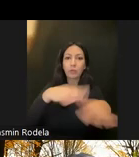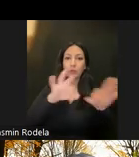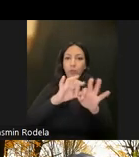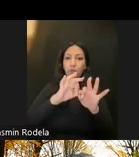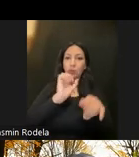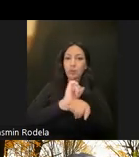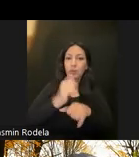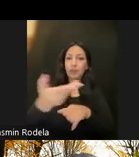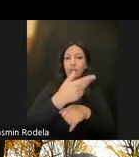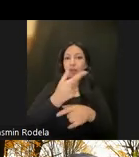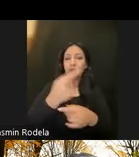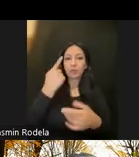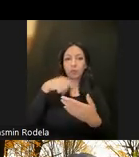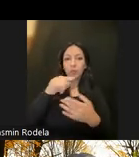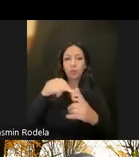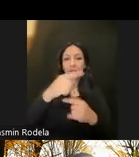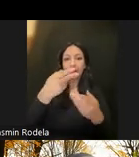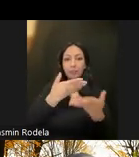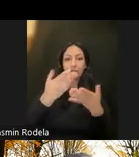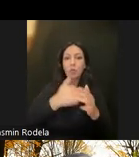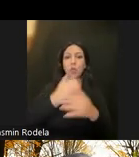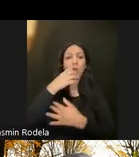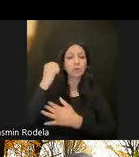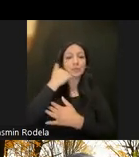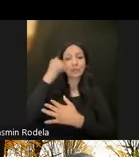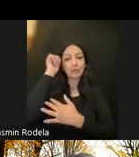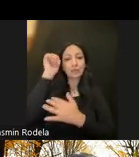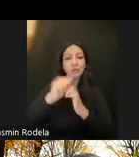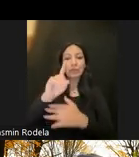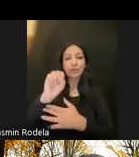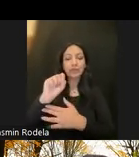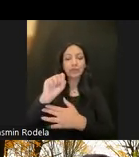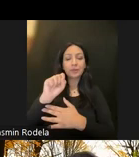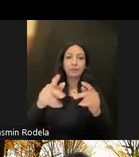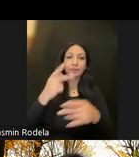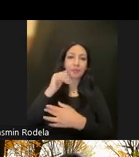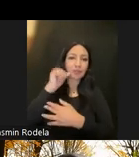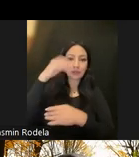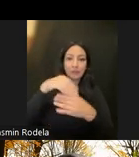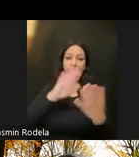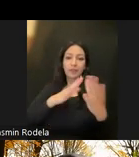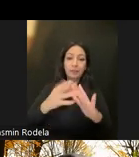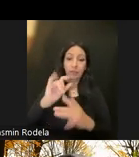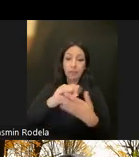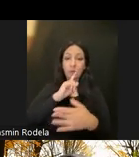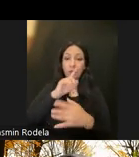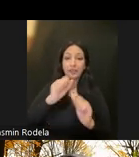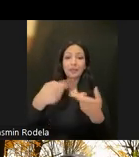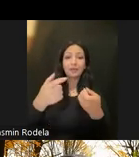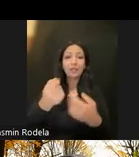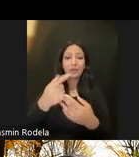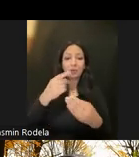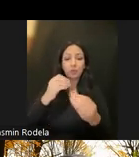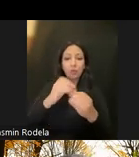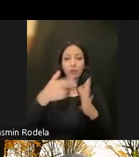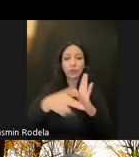as they serve older adults and people with disabilities in the home and the community. So this kind of gives you a little bit of an